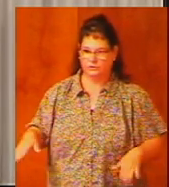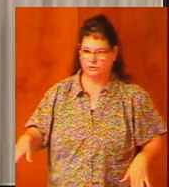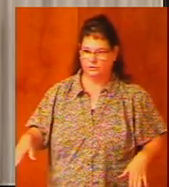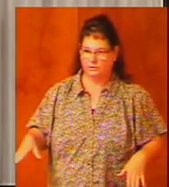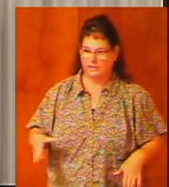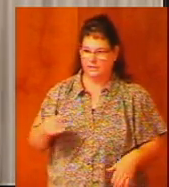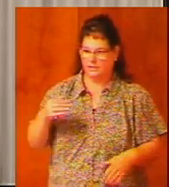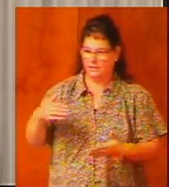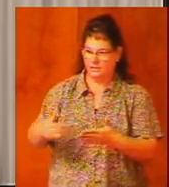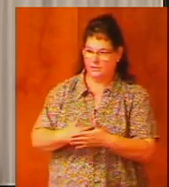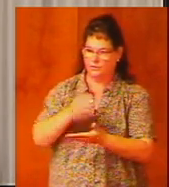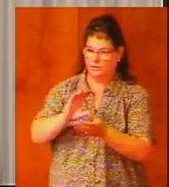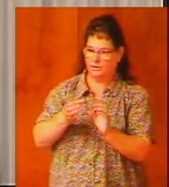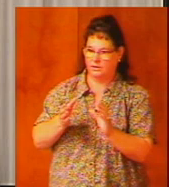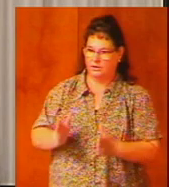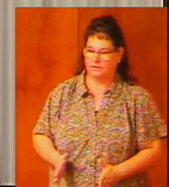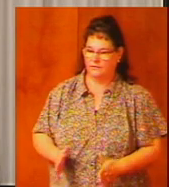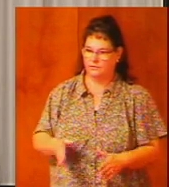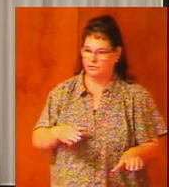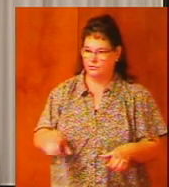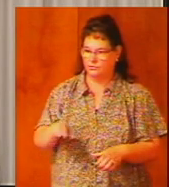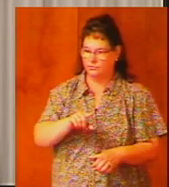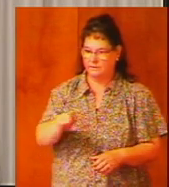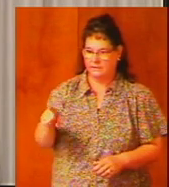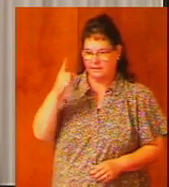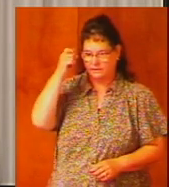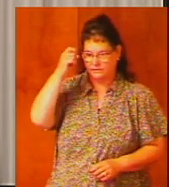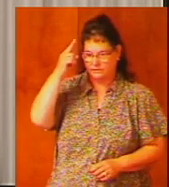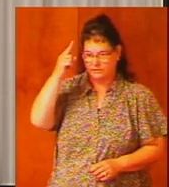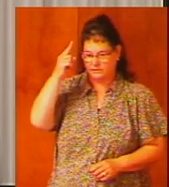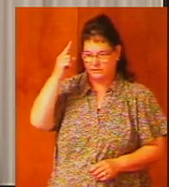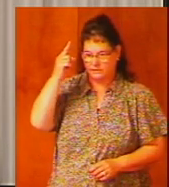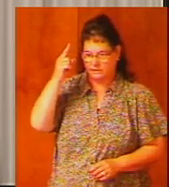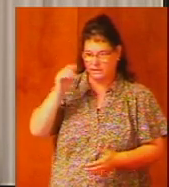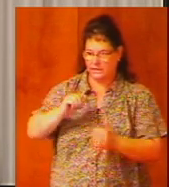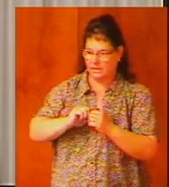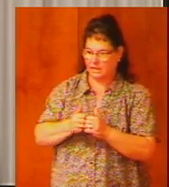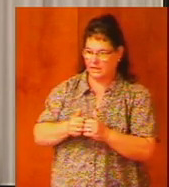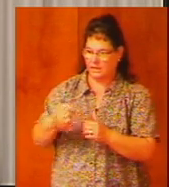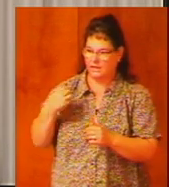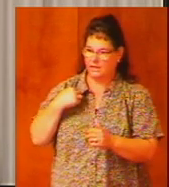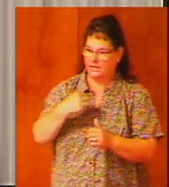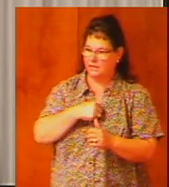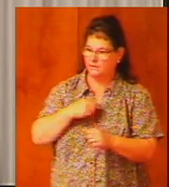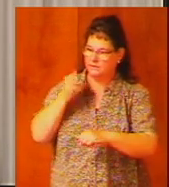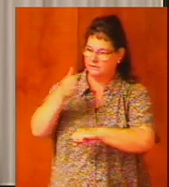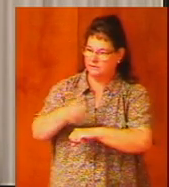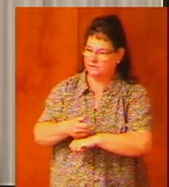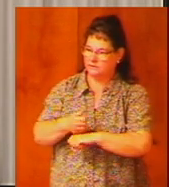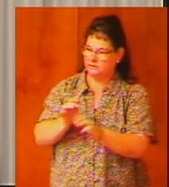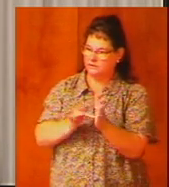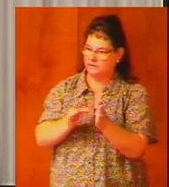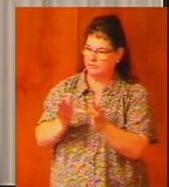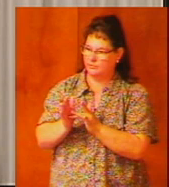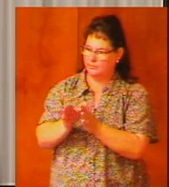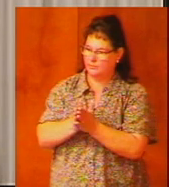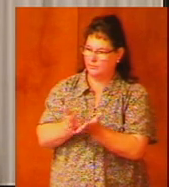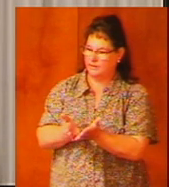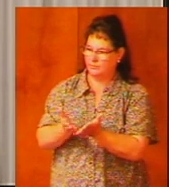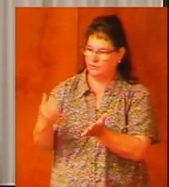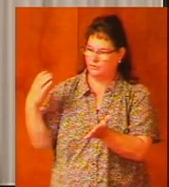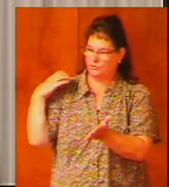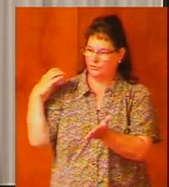and new converts do they understand how we establish Bible authority